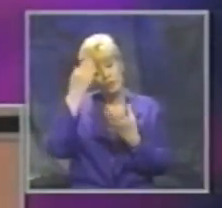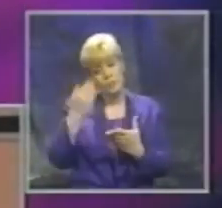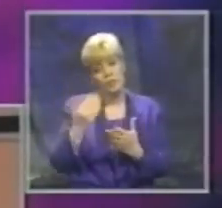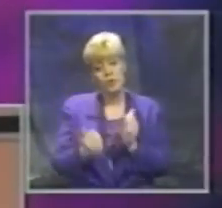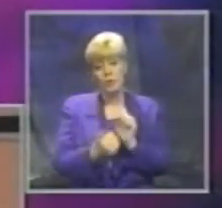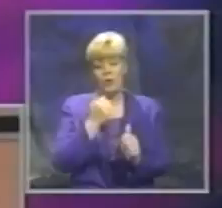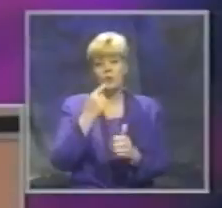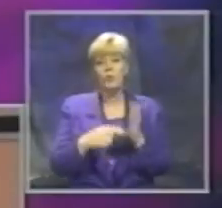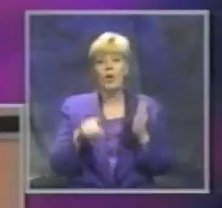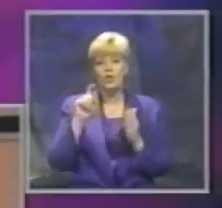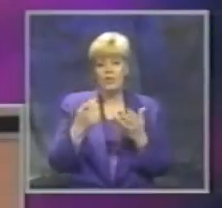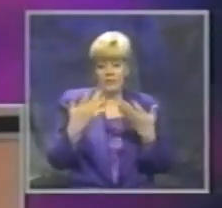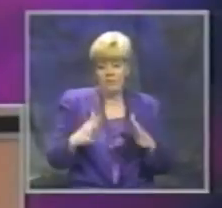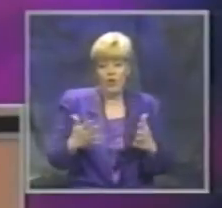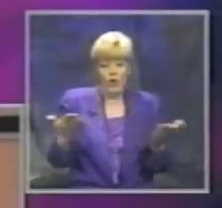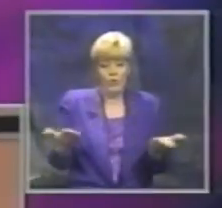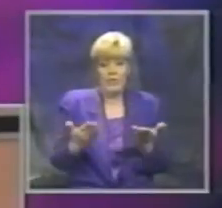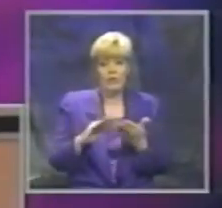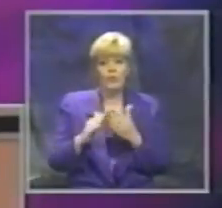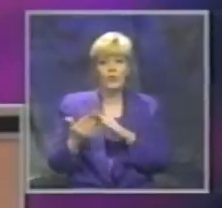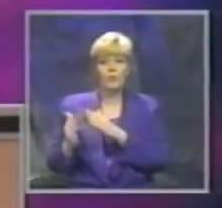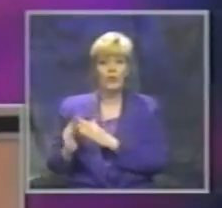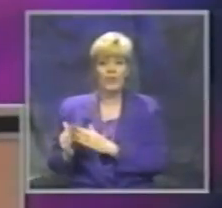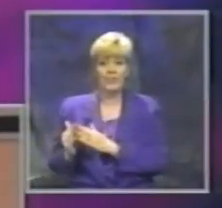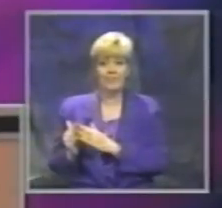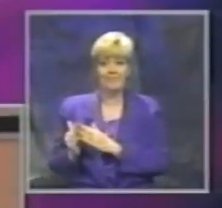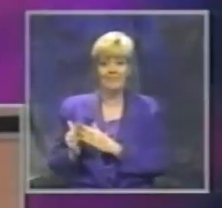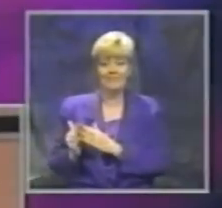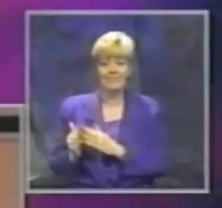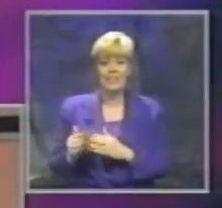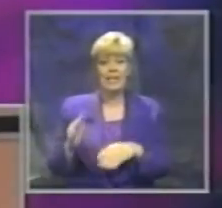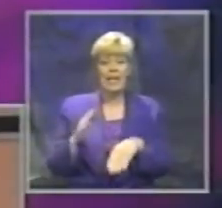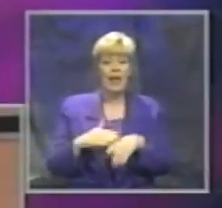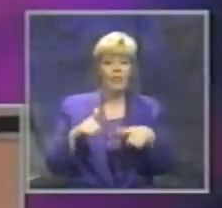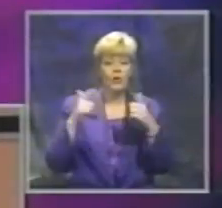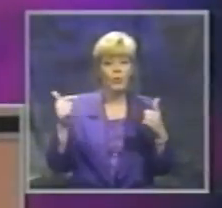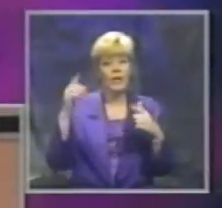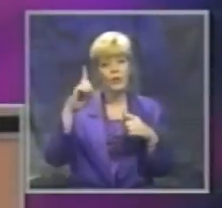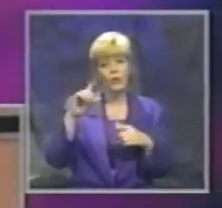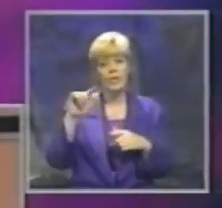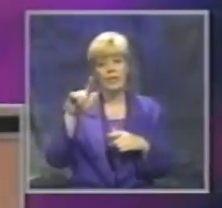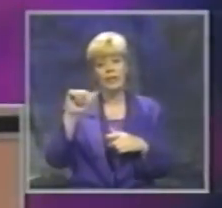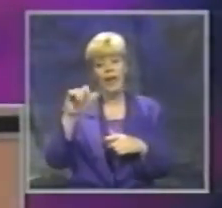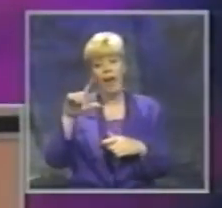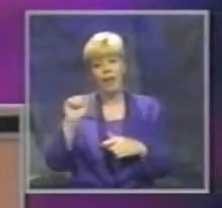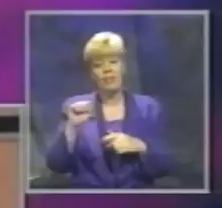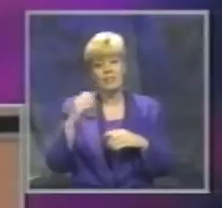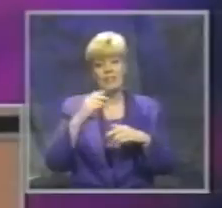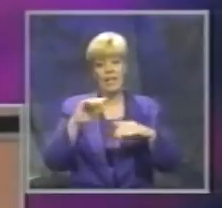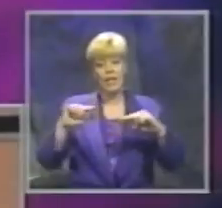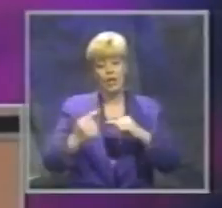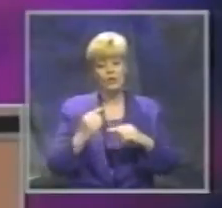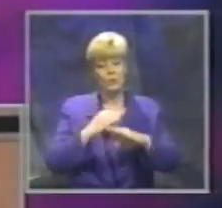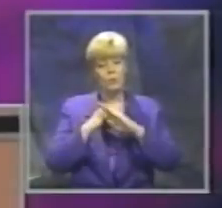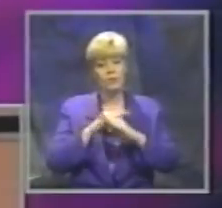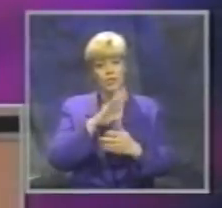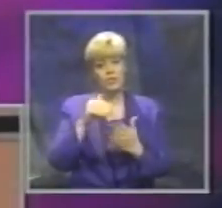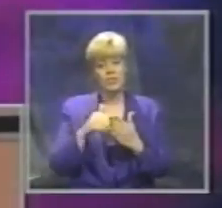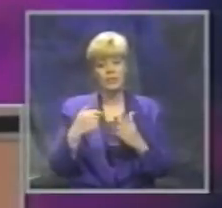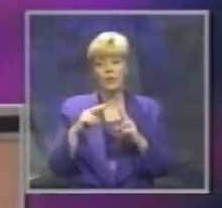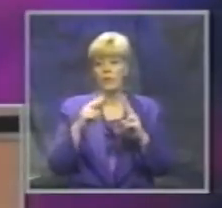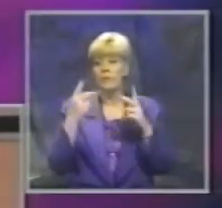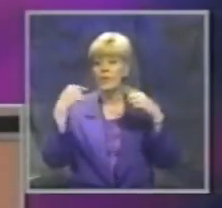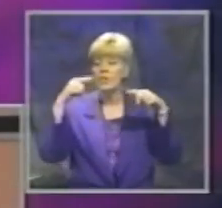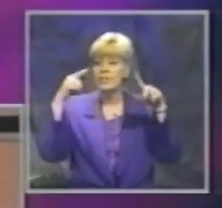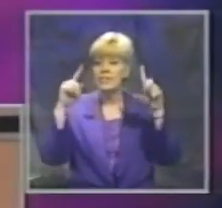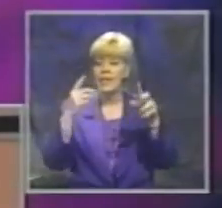will need is probably already available in your community. At the Greater Dallas Injury Prevention Center, for example, we've been very successful